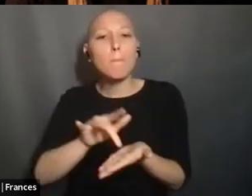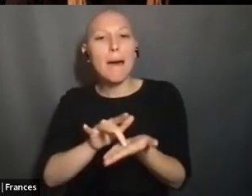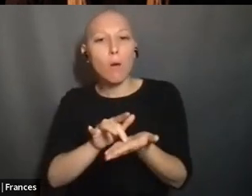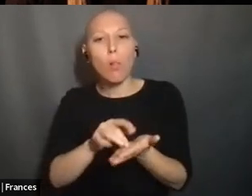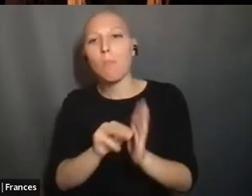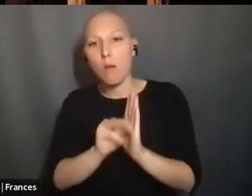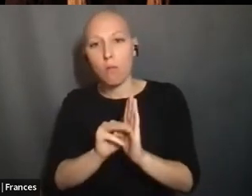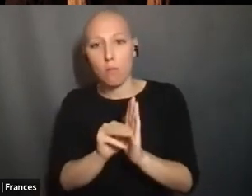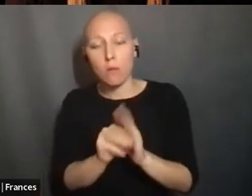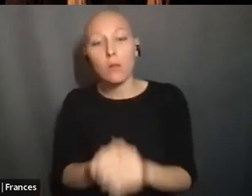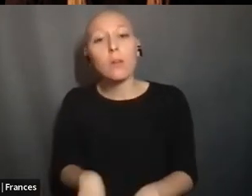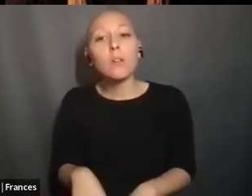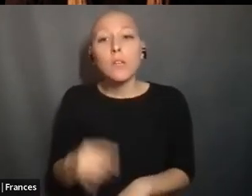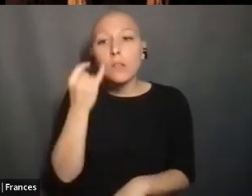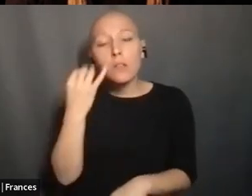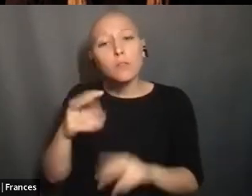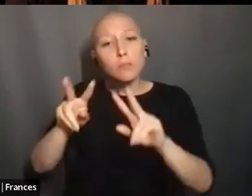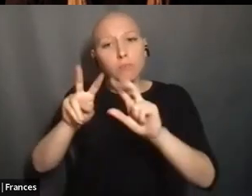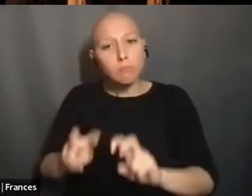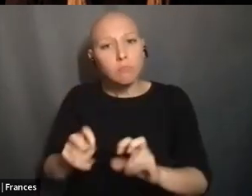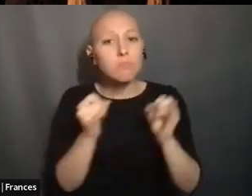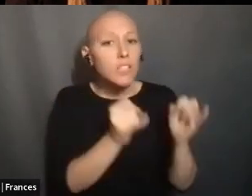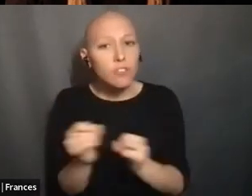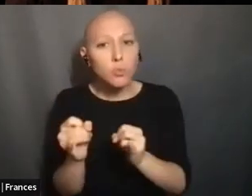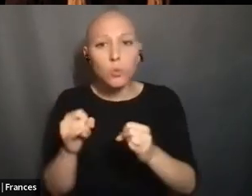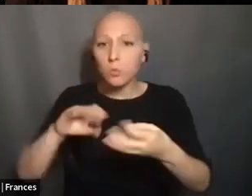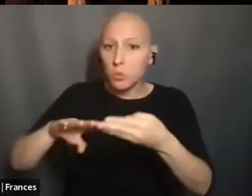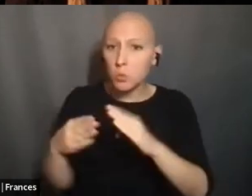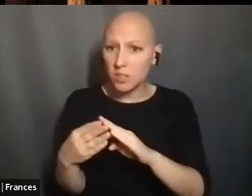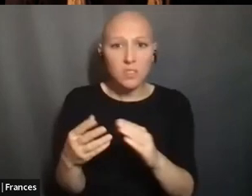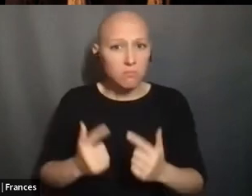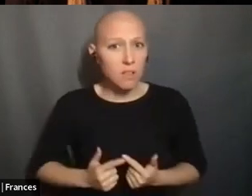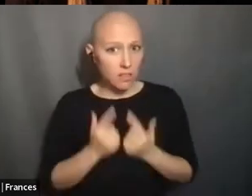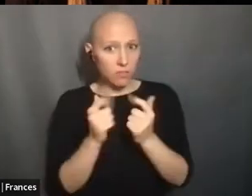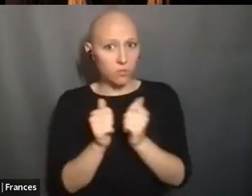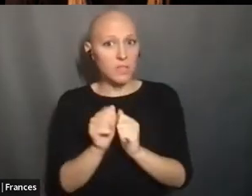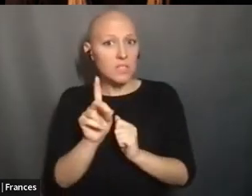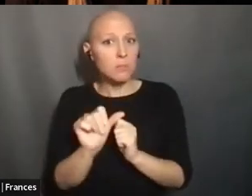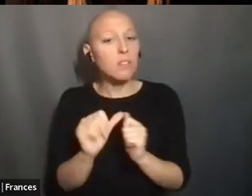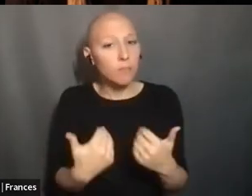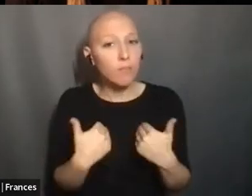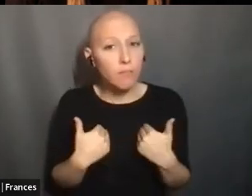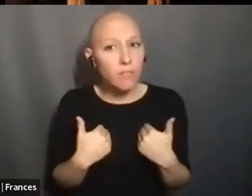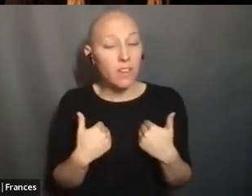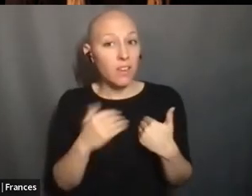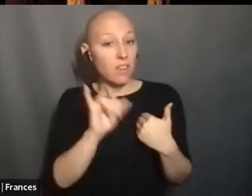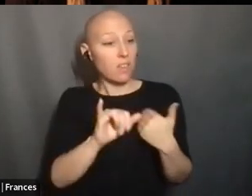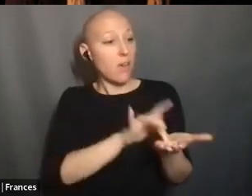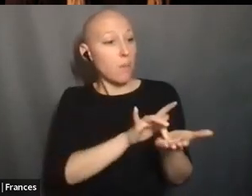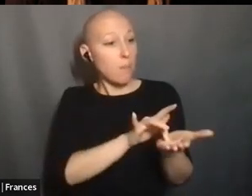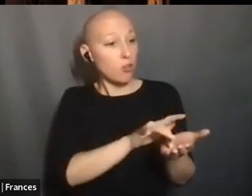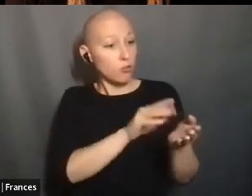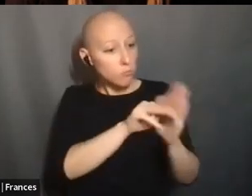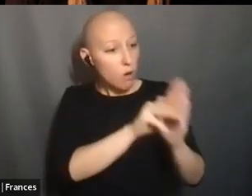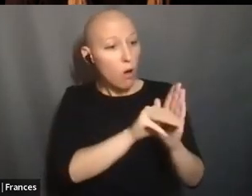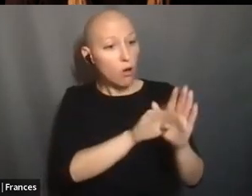COMMUNITIES WHO ARE LIVING WITH DISABILITY WHO, THAT THEY REALLY REJECT MANY OF THESE CHARACTERIZATIONS AND THAT